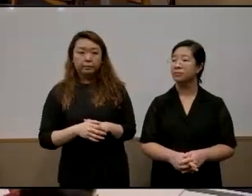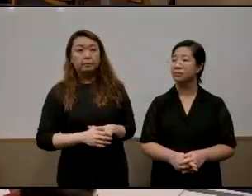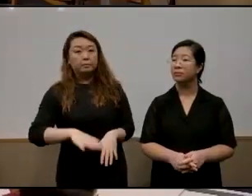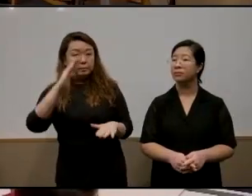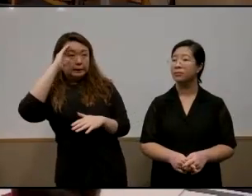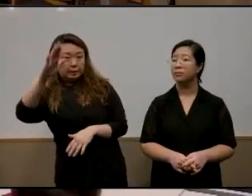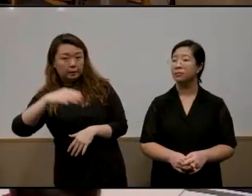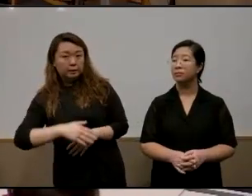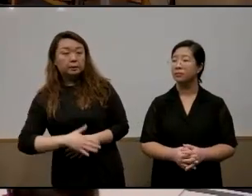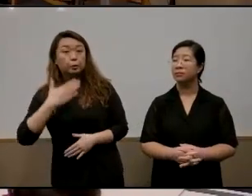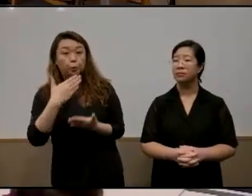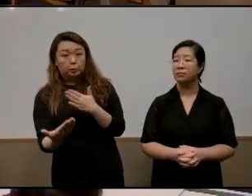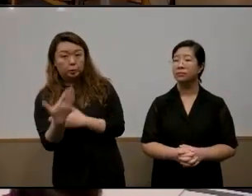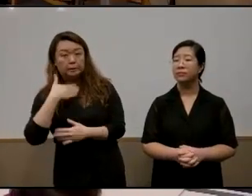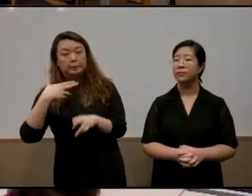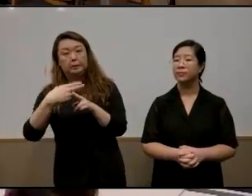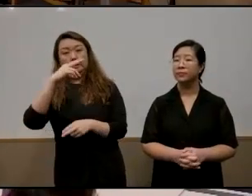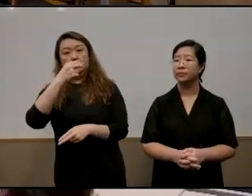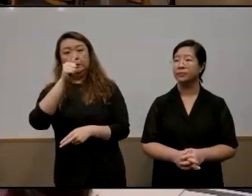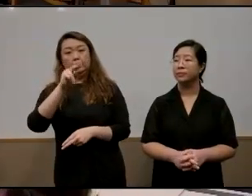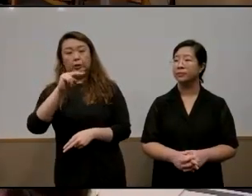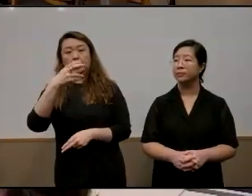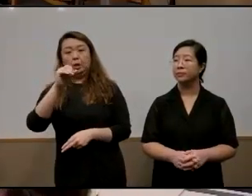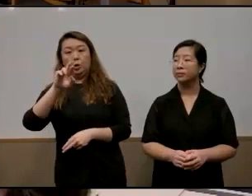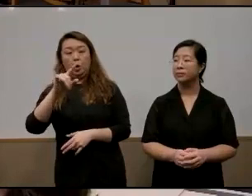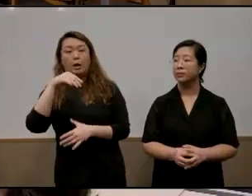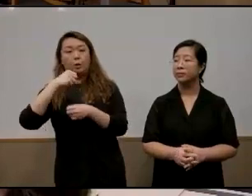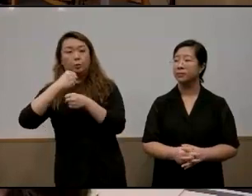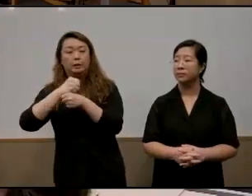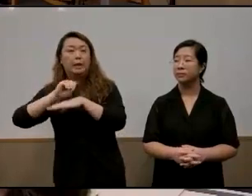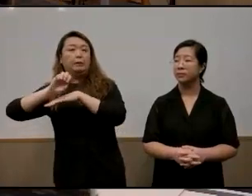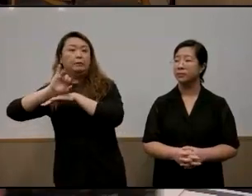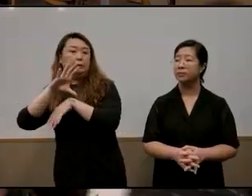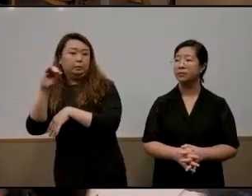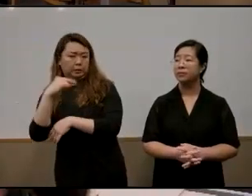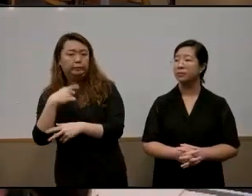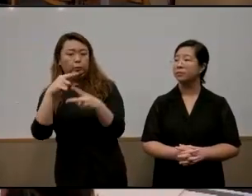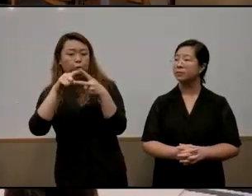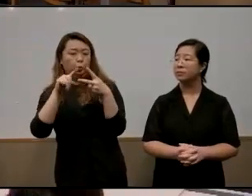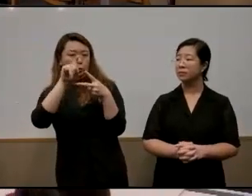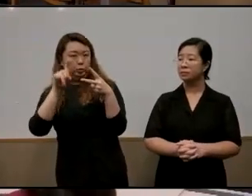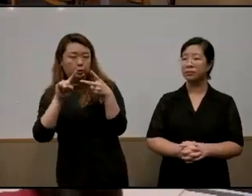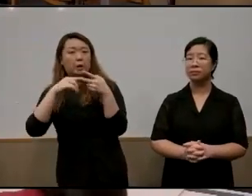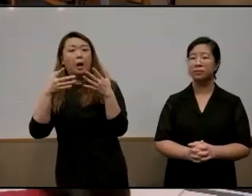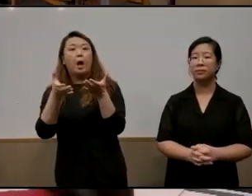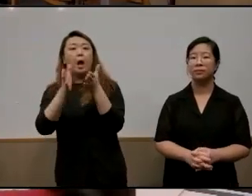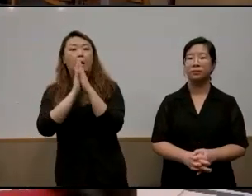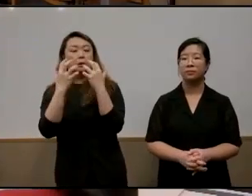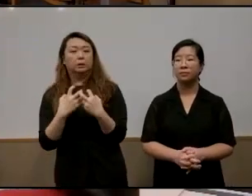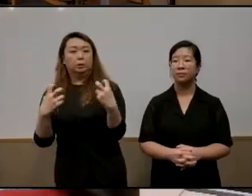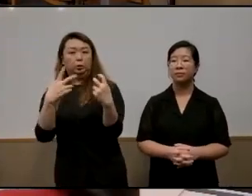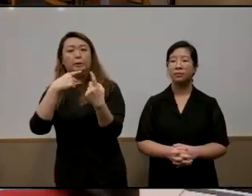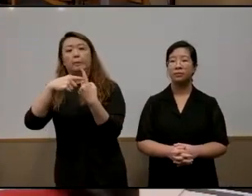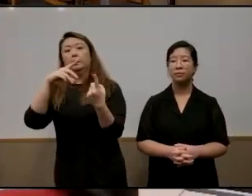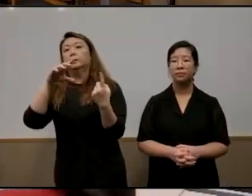hi uh very good morning my name is chan hong i work in a policy advisory firm i have two questions that i'd like to open up to the panelists as well as